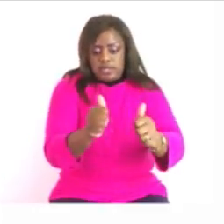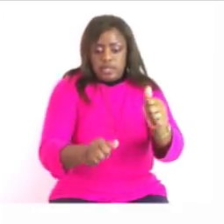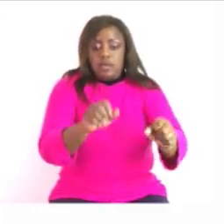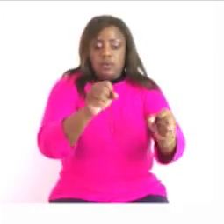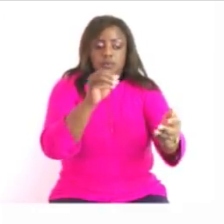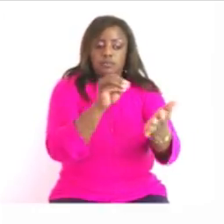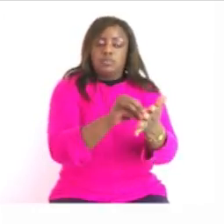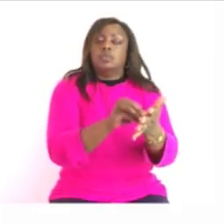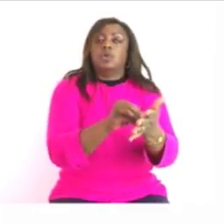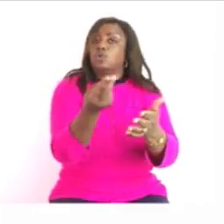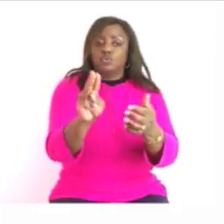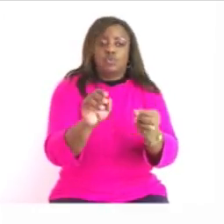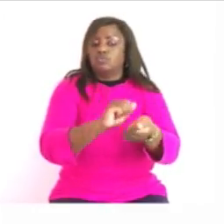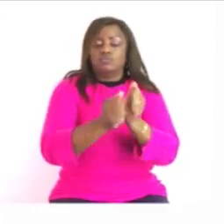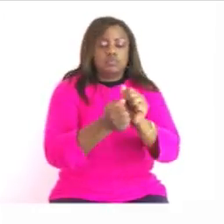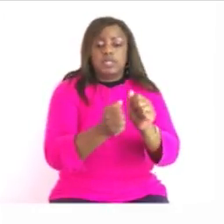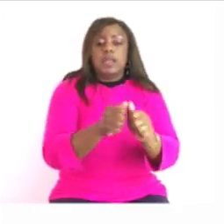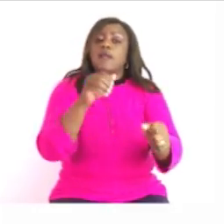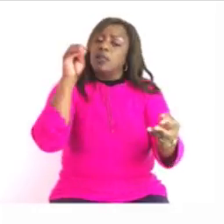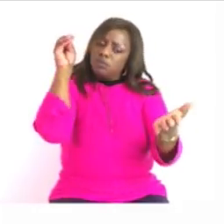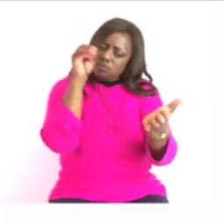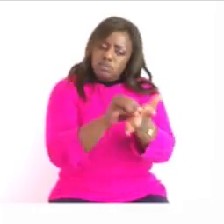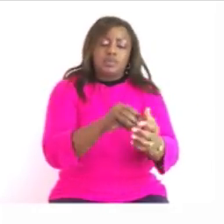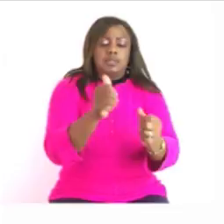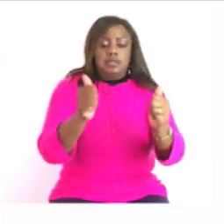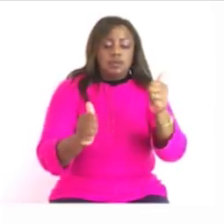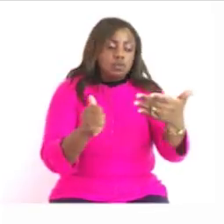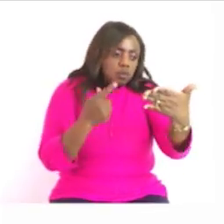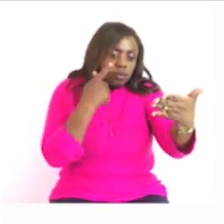don't change the estimation after your measurement